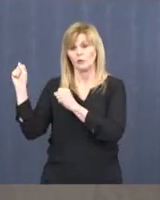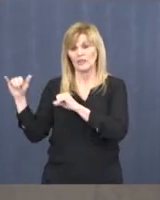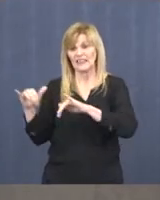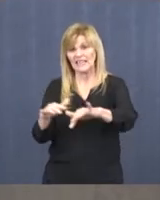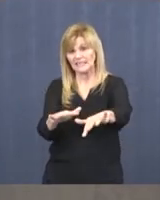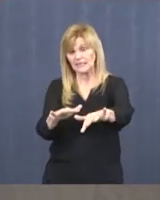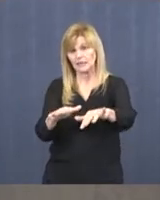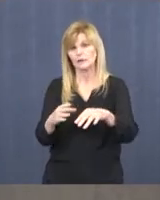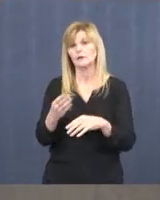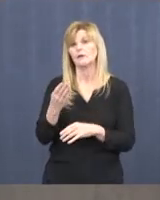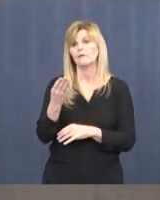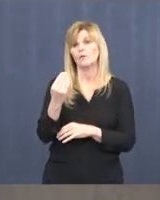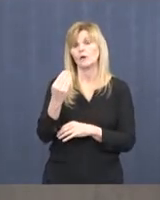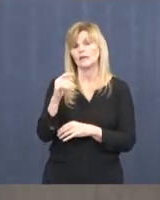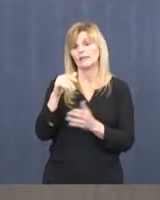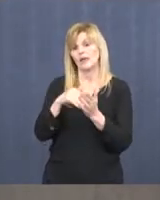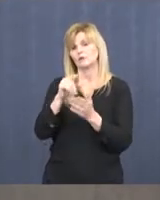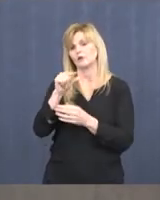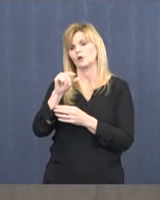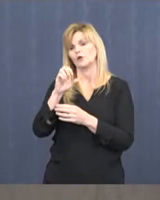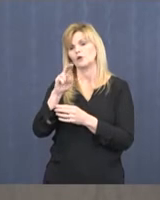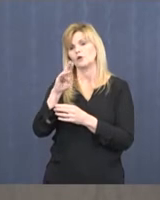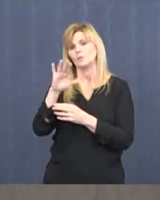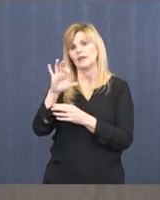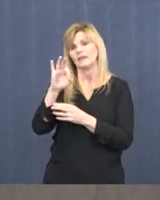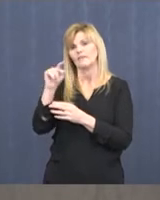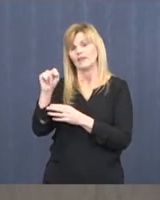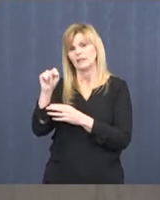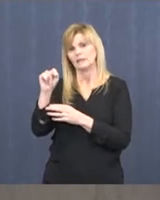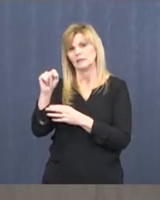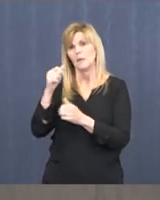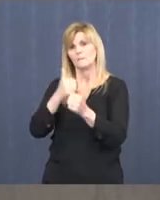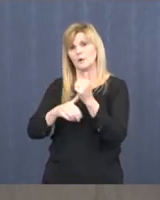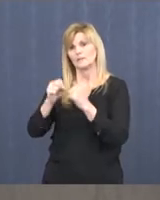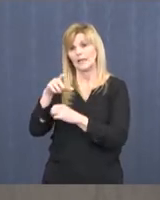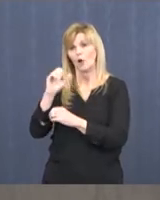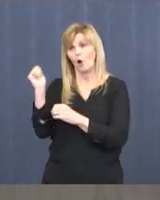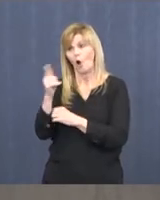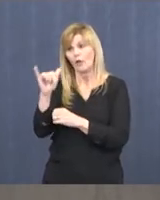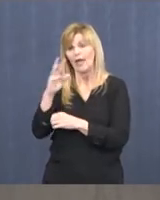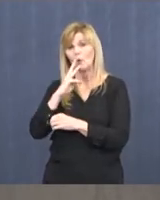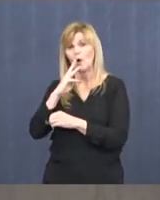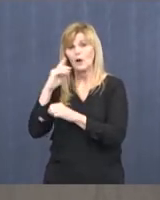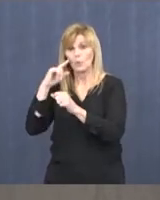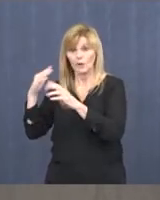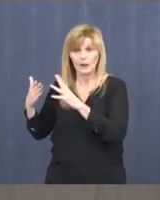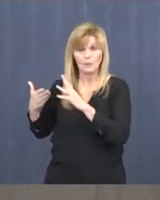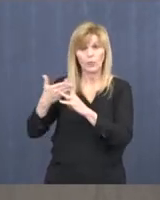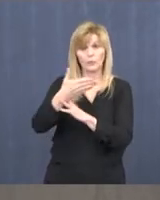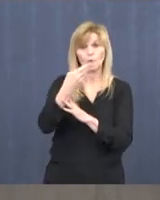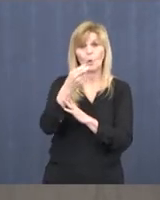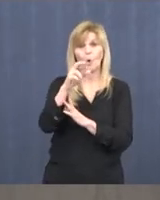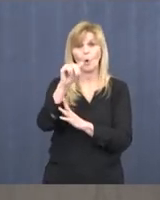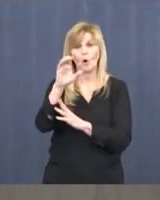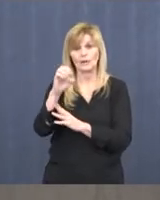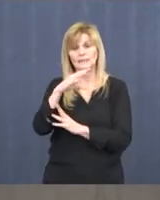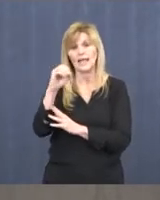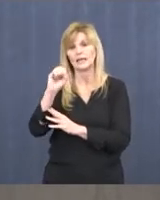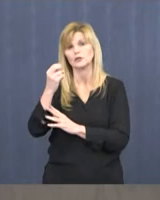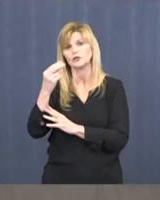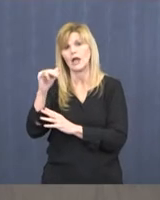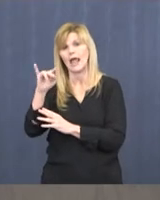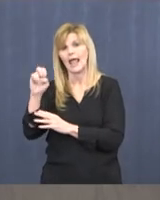cubic feet per second. And all of that water, all of that water will have to go through the Horace and Cheyenne diversion.